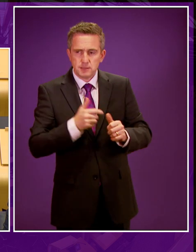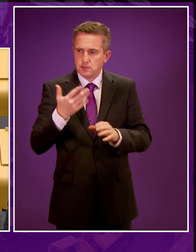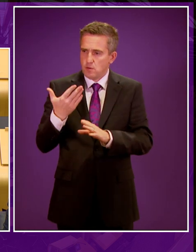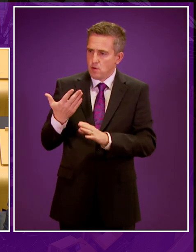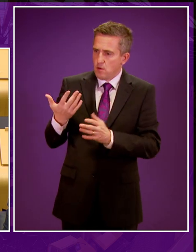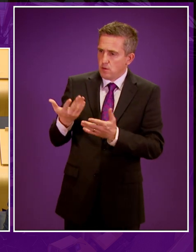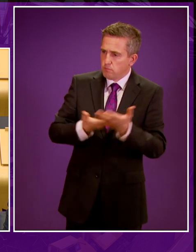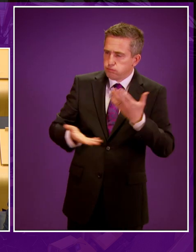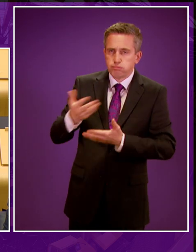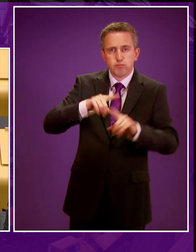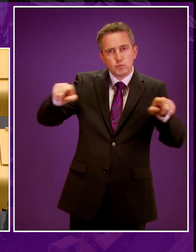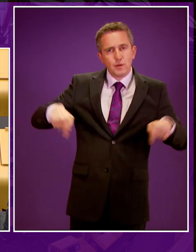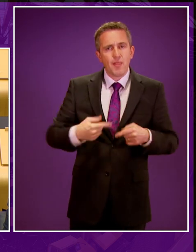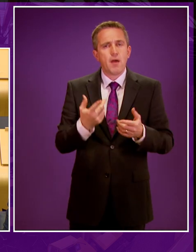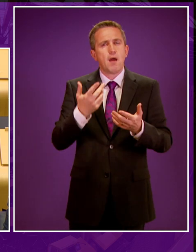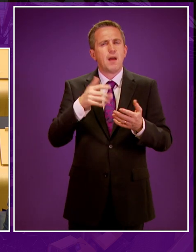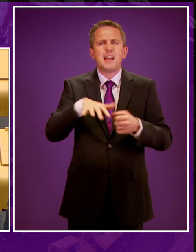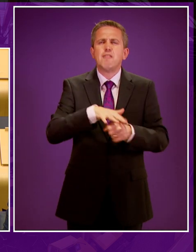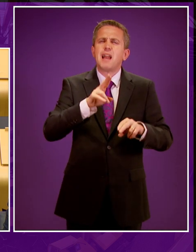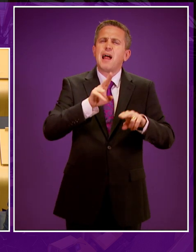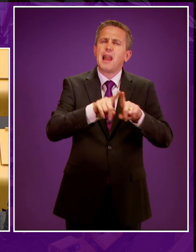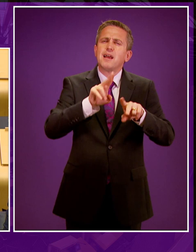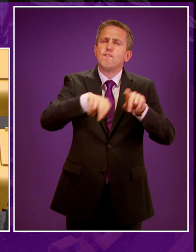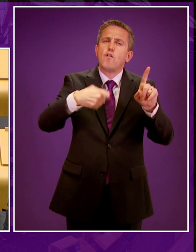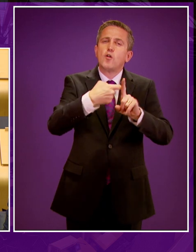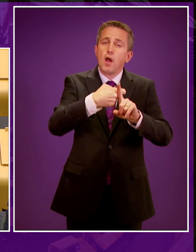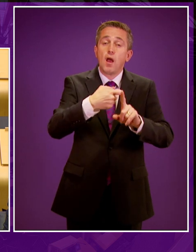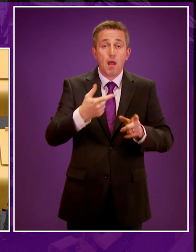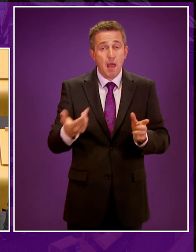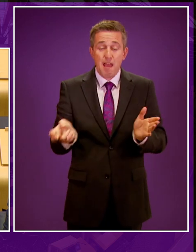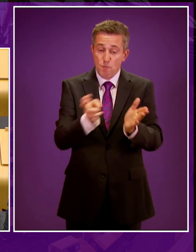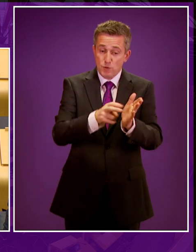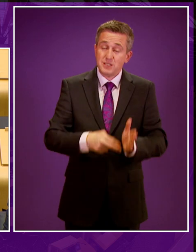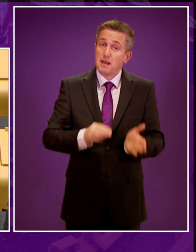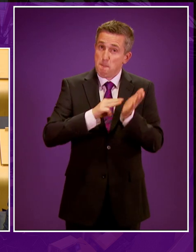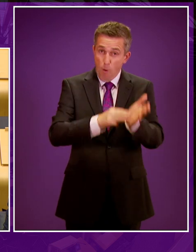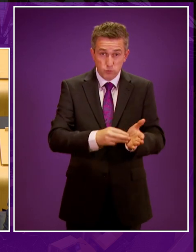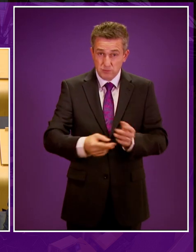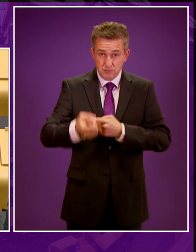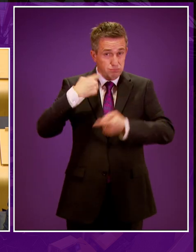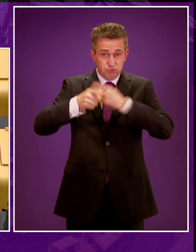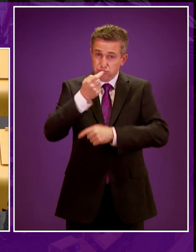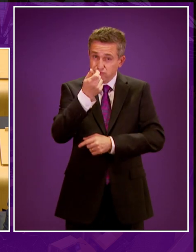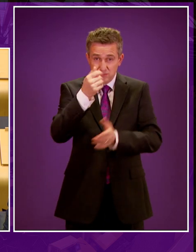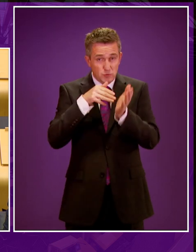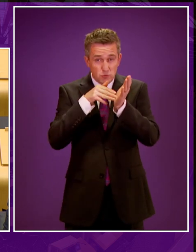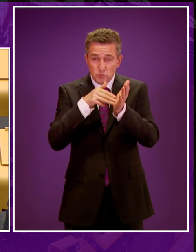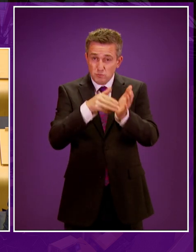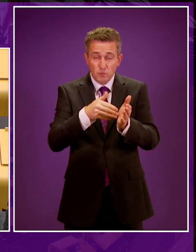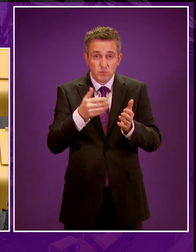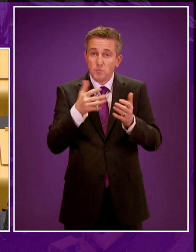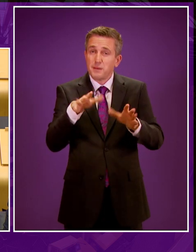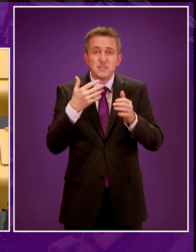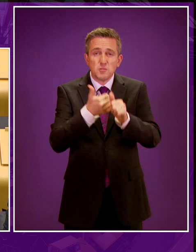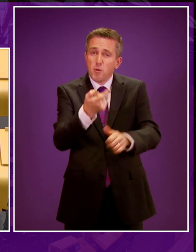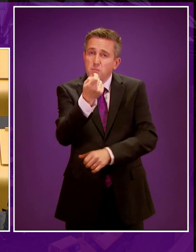fourth, with concerned communities of Falkirk and many more. I've lodged motions, looked back, they gained meagre support, numerous parliamentary questions